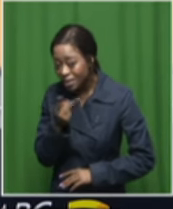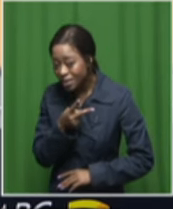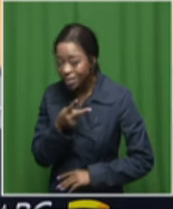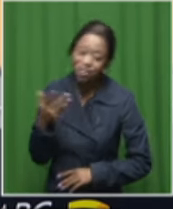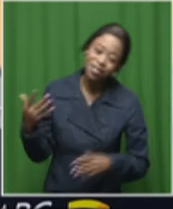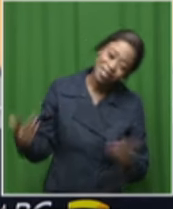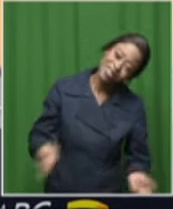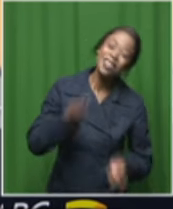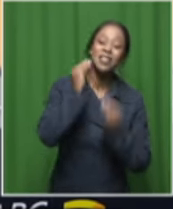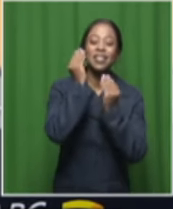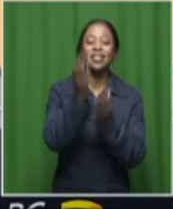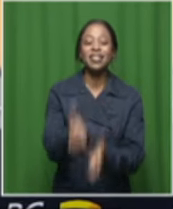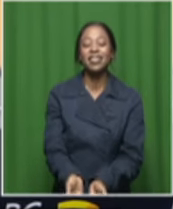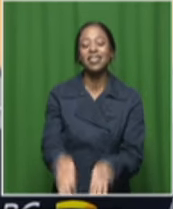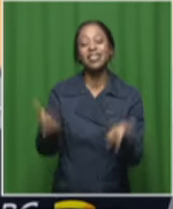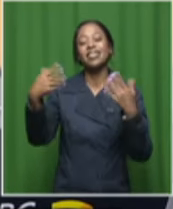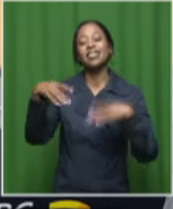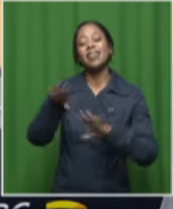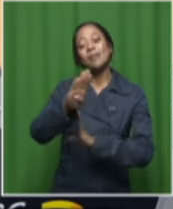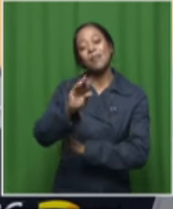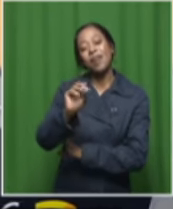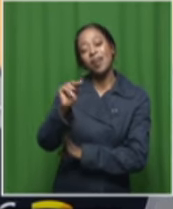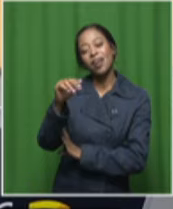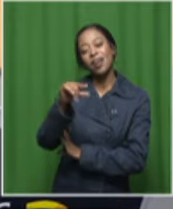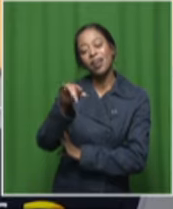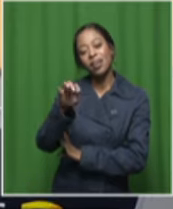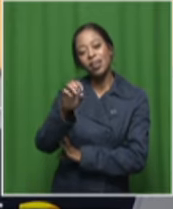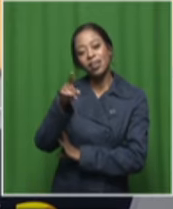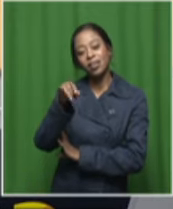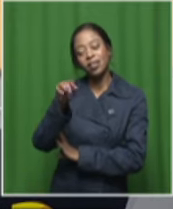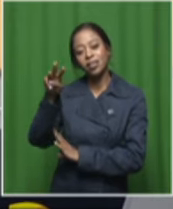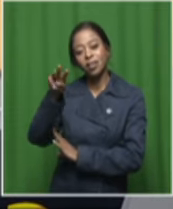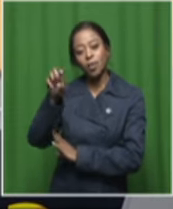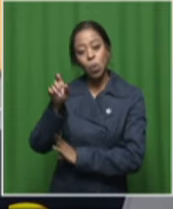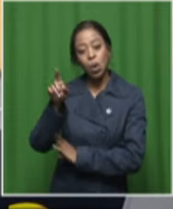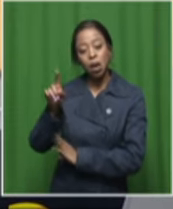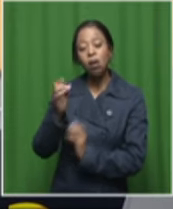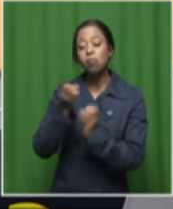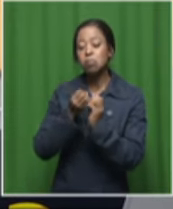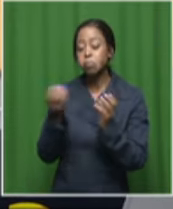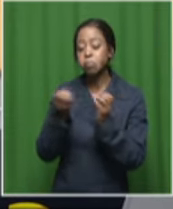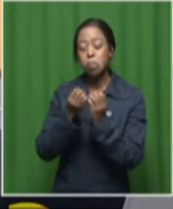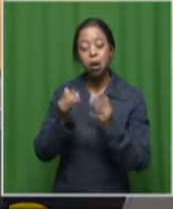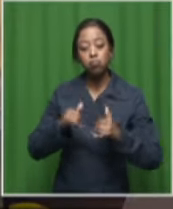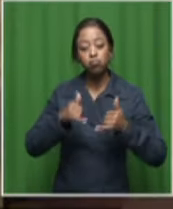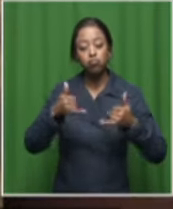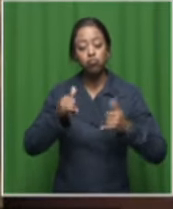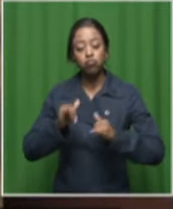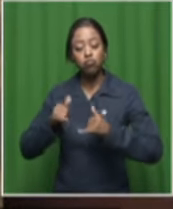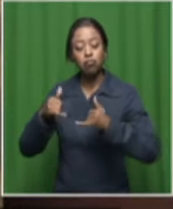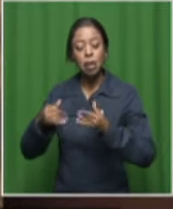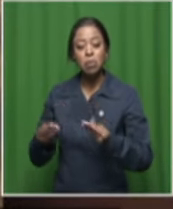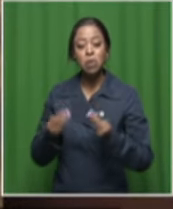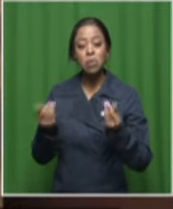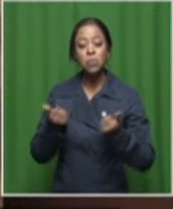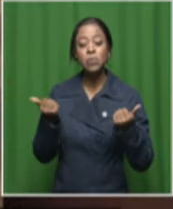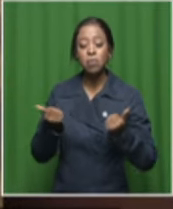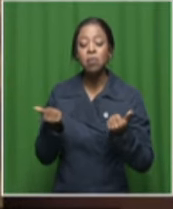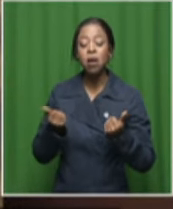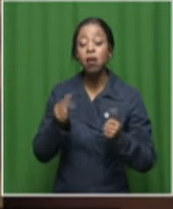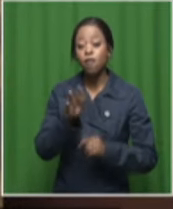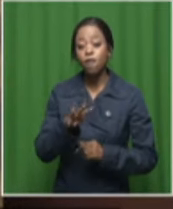two. All right, let me tell you. Bongeziwe Mabandai is, of course, a multiple award-winning artist who has recorded